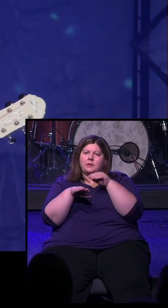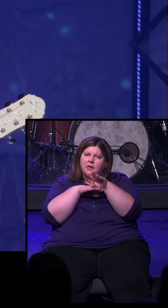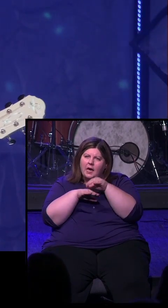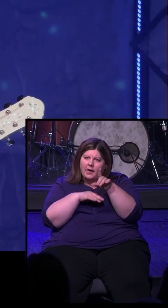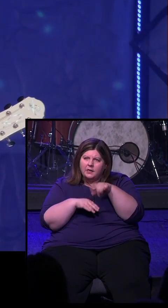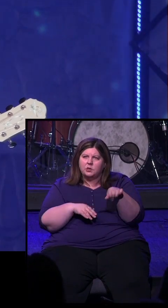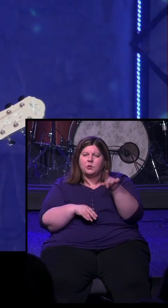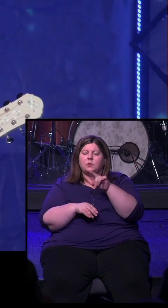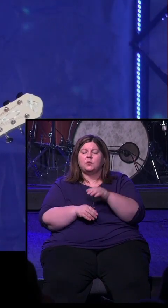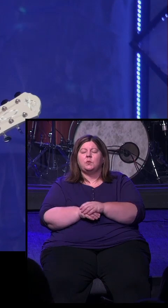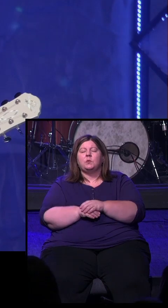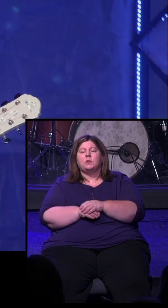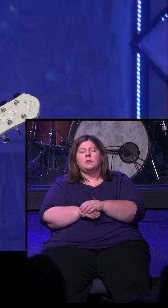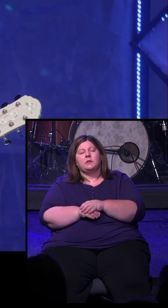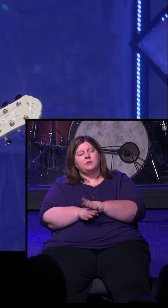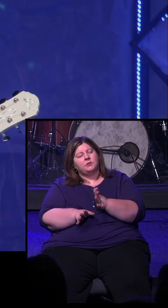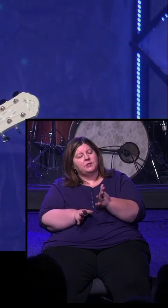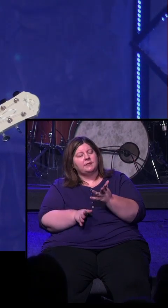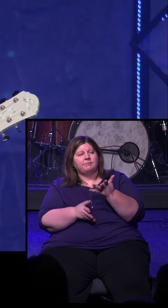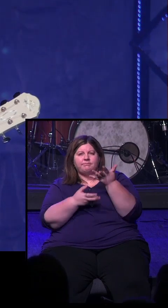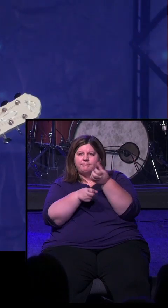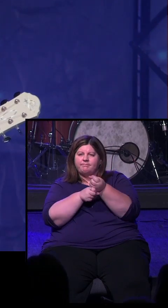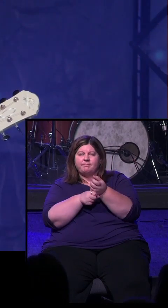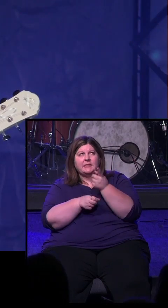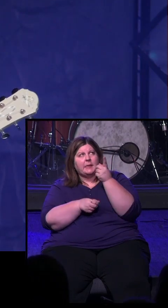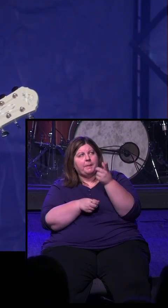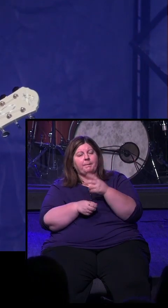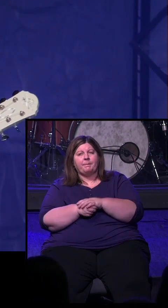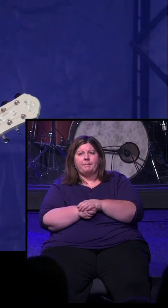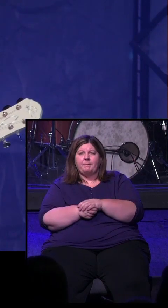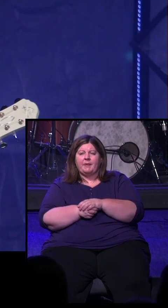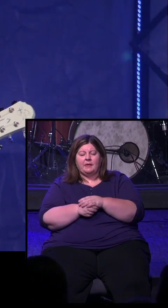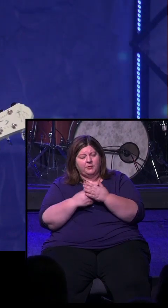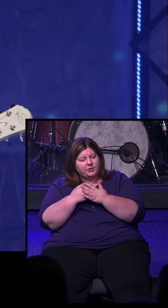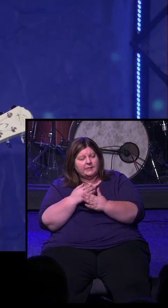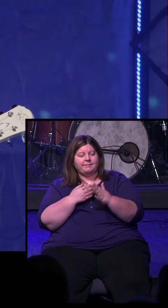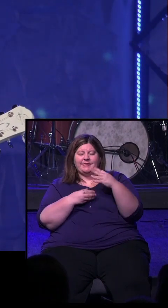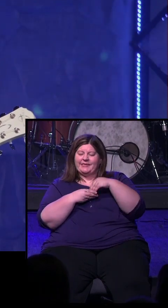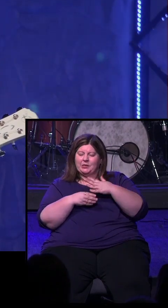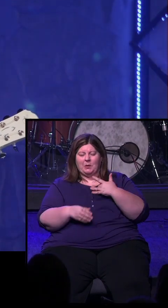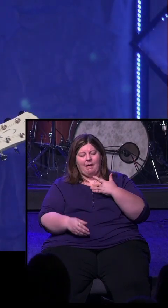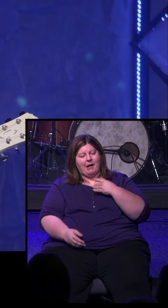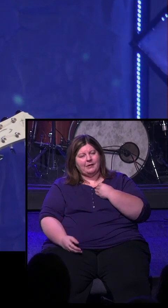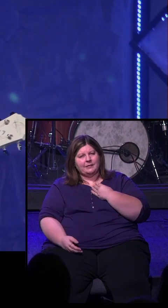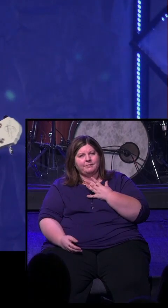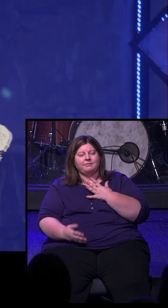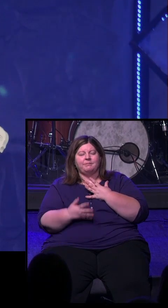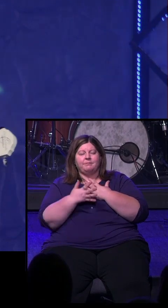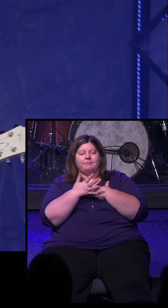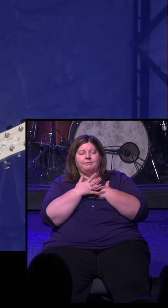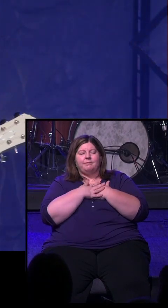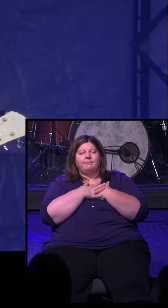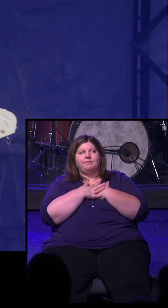wisdom, or comfort. So go ahead and just out loud or in your heart, pray a prayer to the Holy Spirit